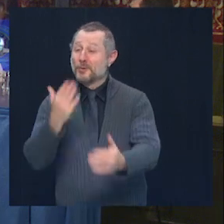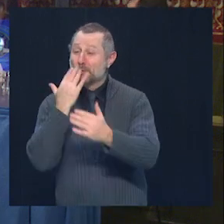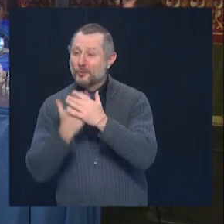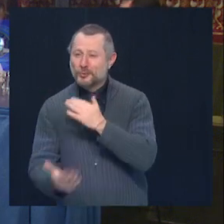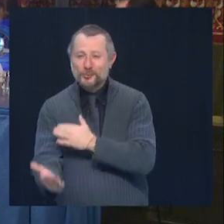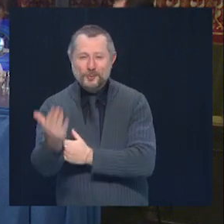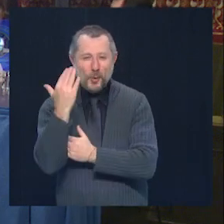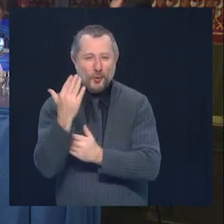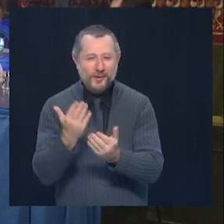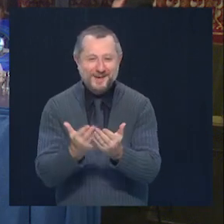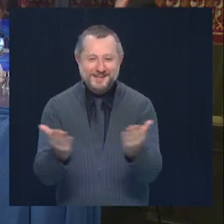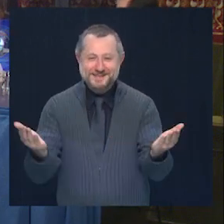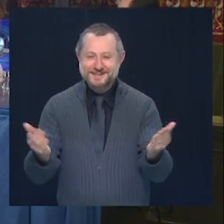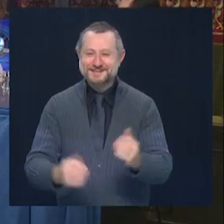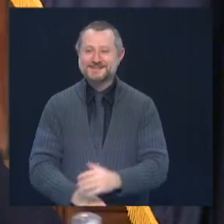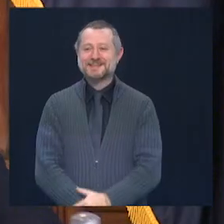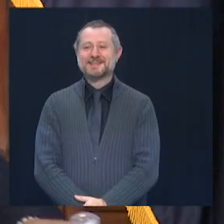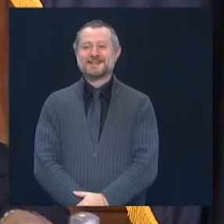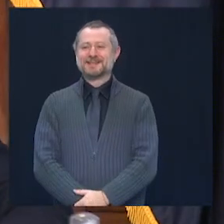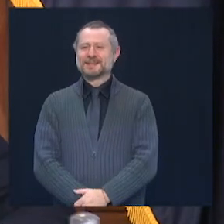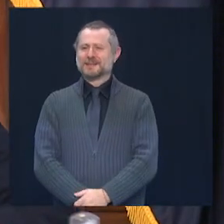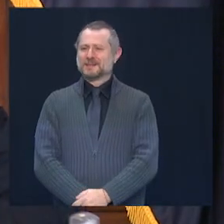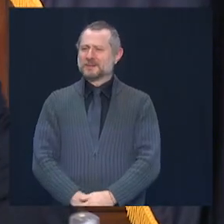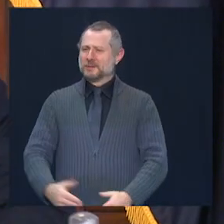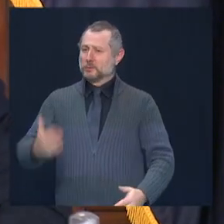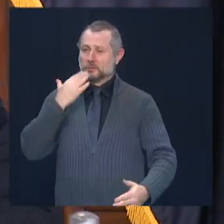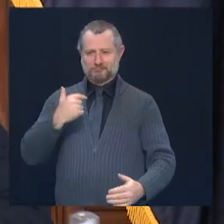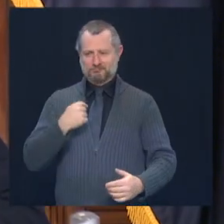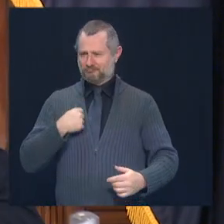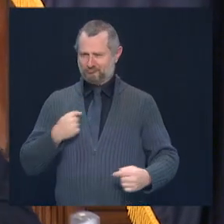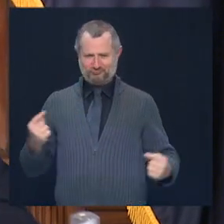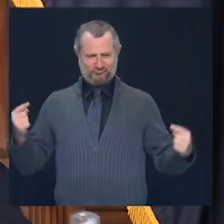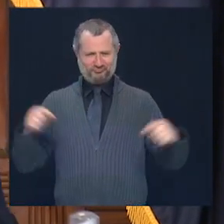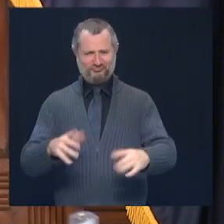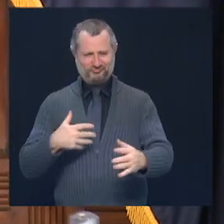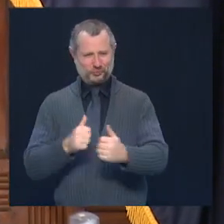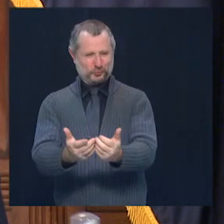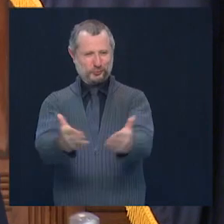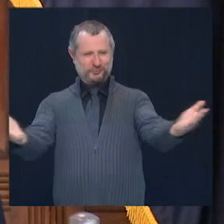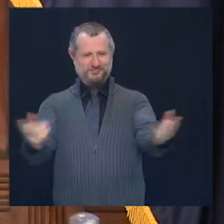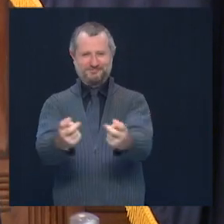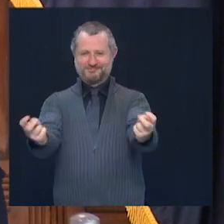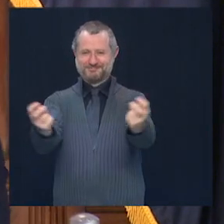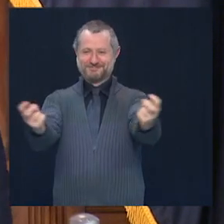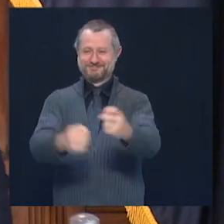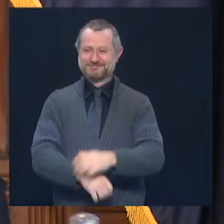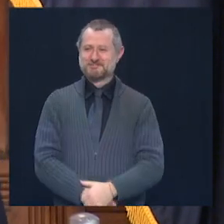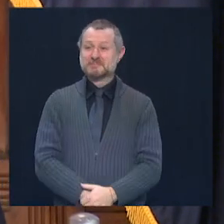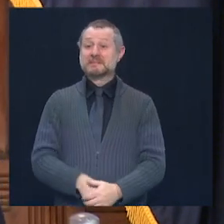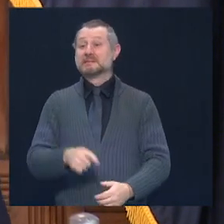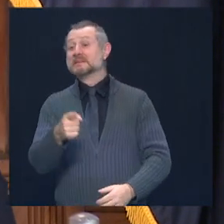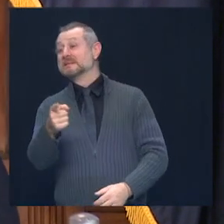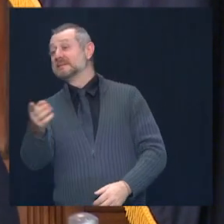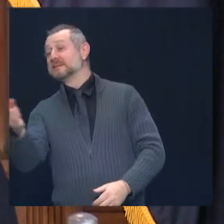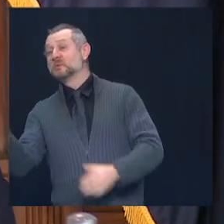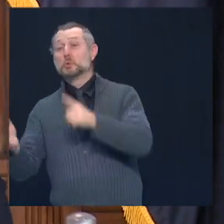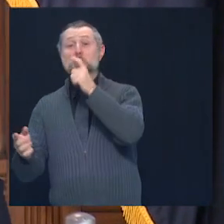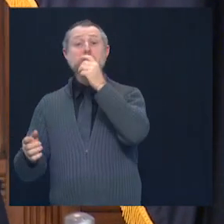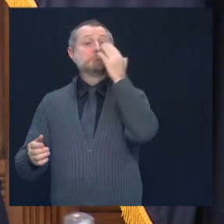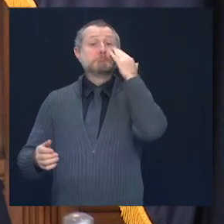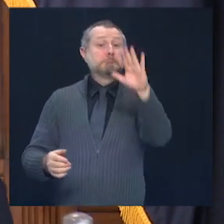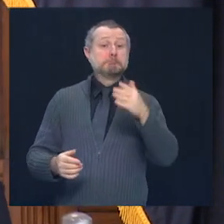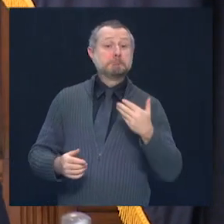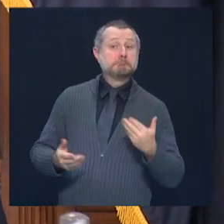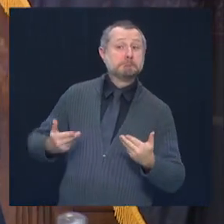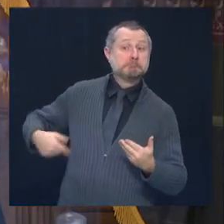Good to be with all of you. For those of you who may not know, people who are with us today